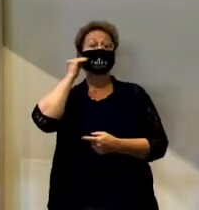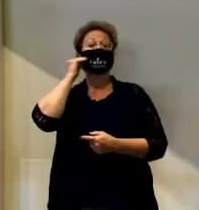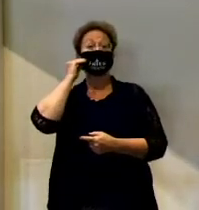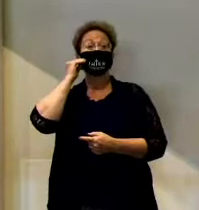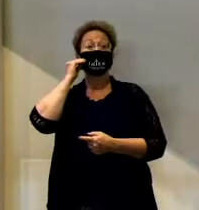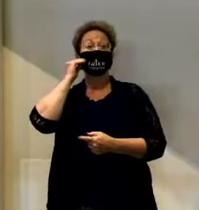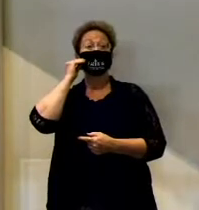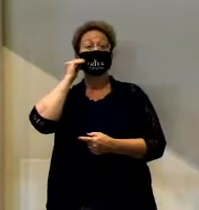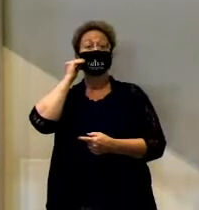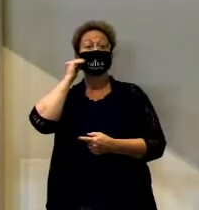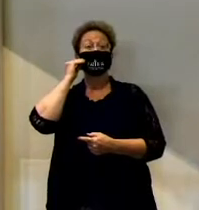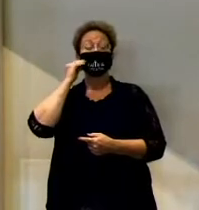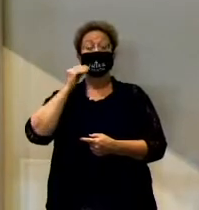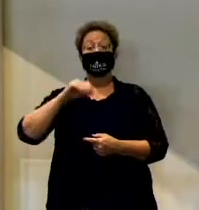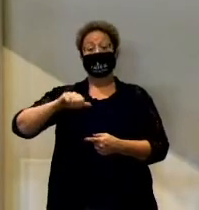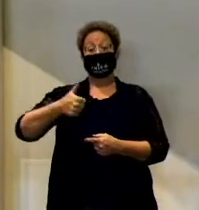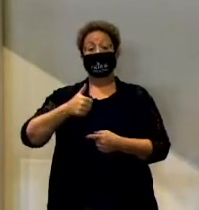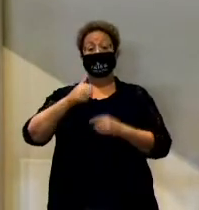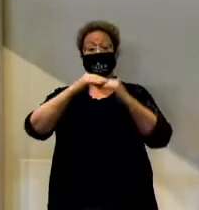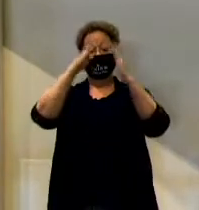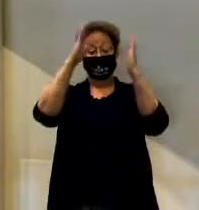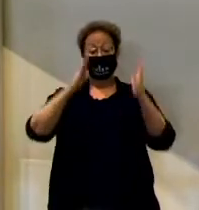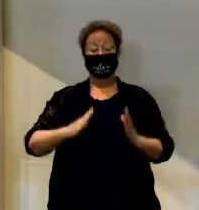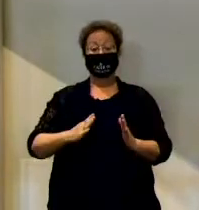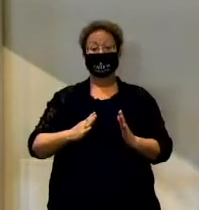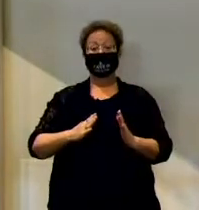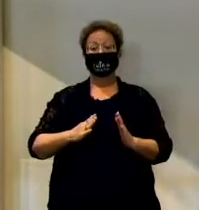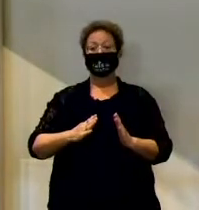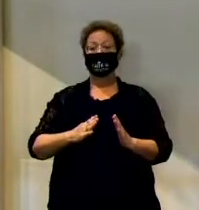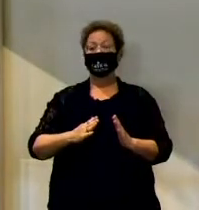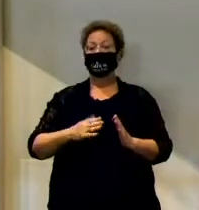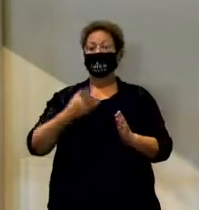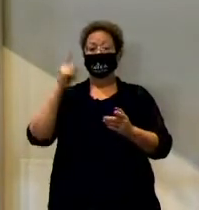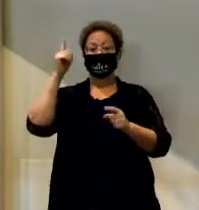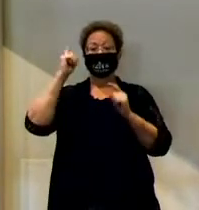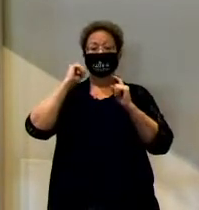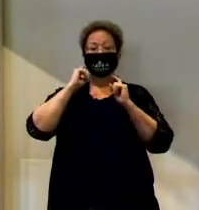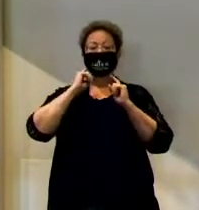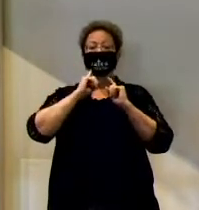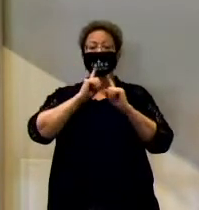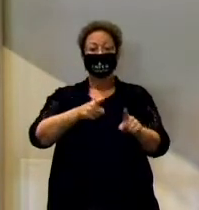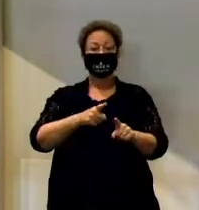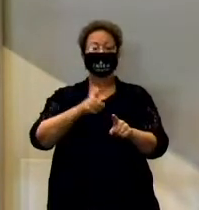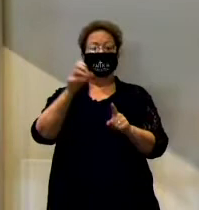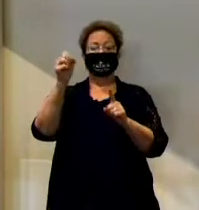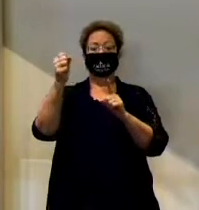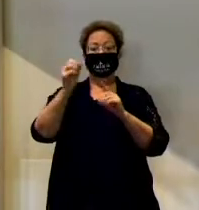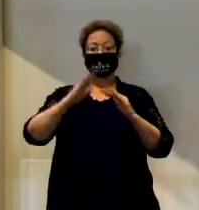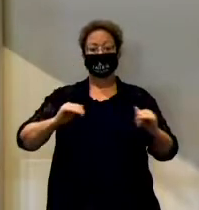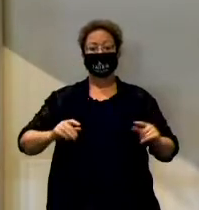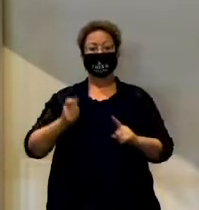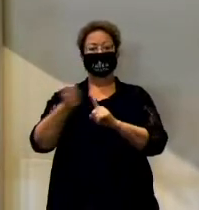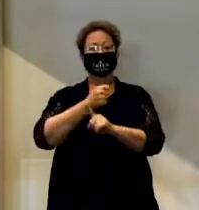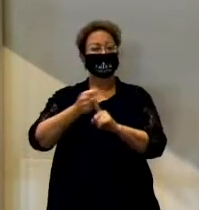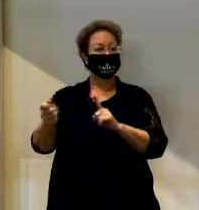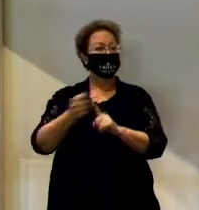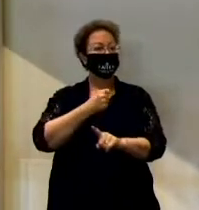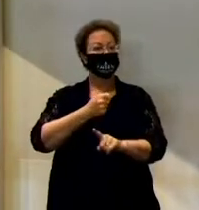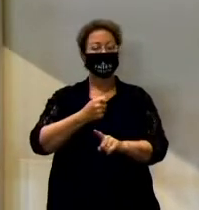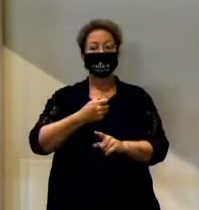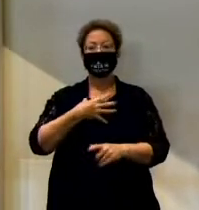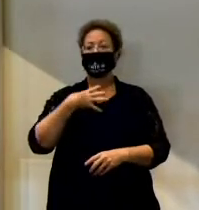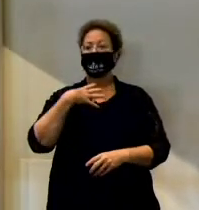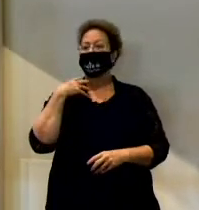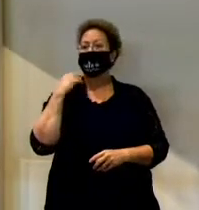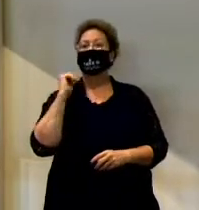the foster home that they were in got turned in for child abuse, and the children were taken out of the community. And just like